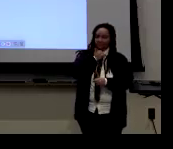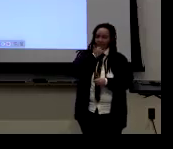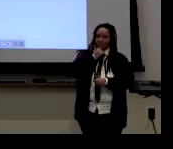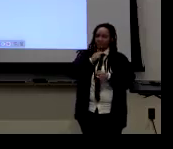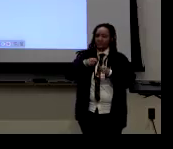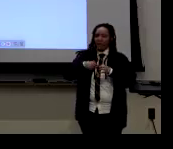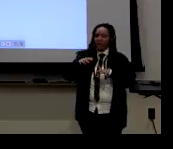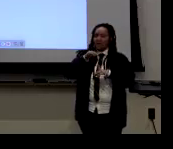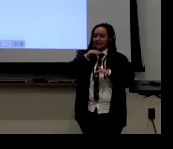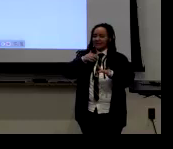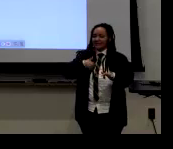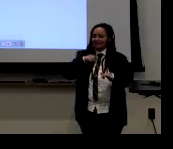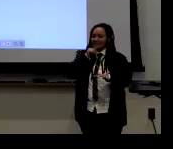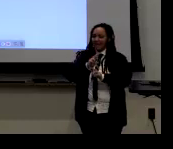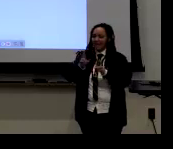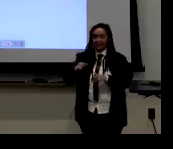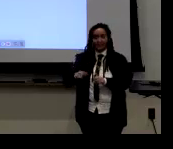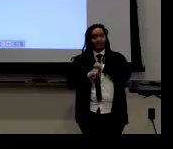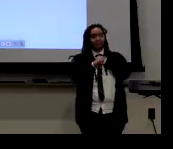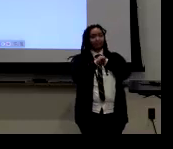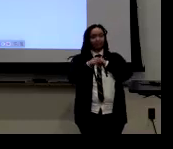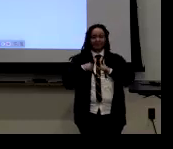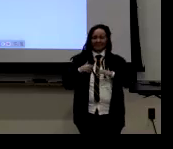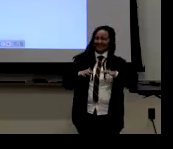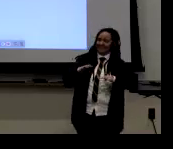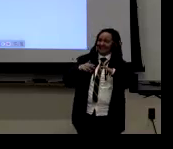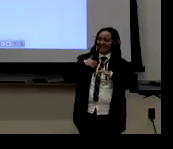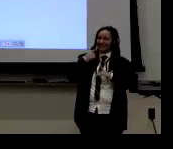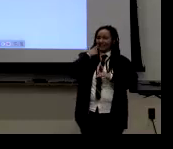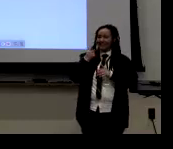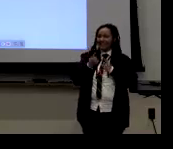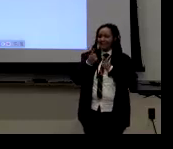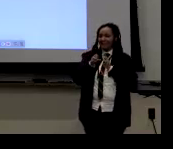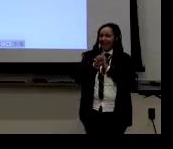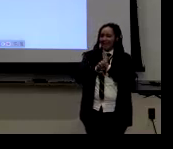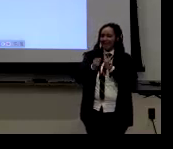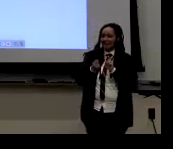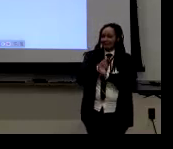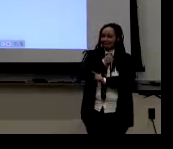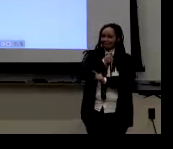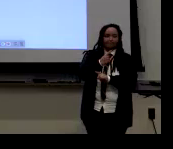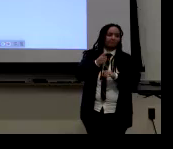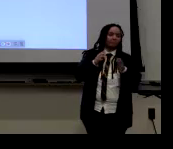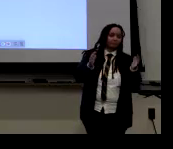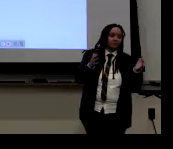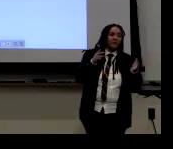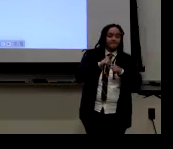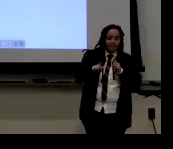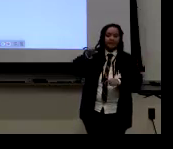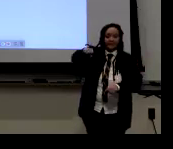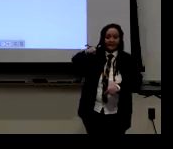And what the researcher named it. I'm not sure if that's right. So I don't really want to, you know, put that information out there.